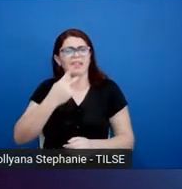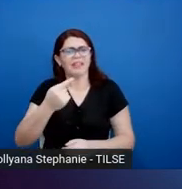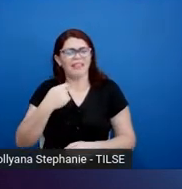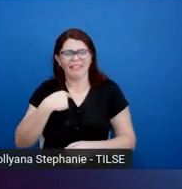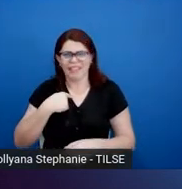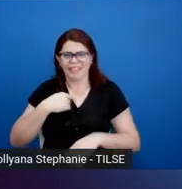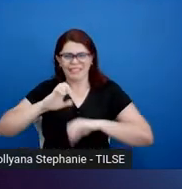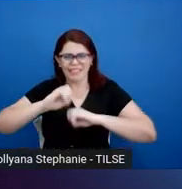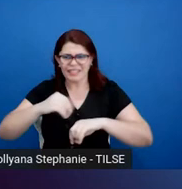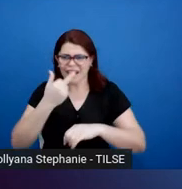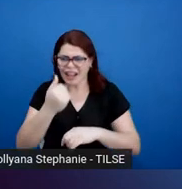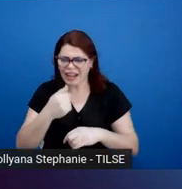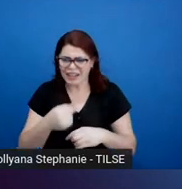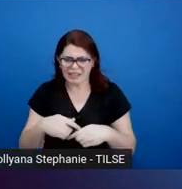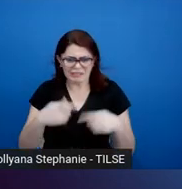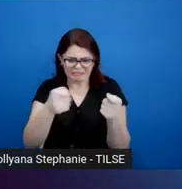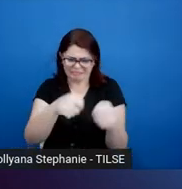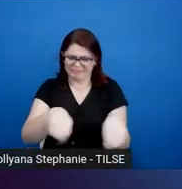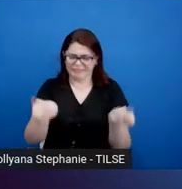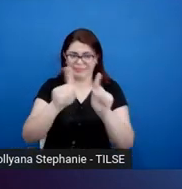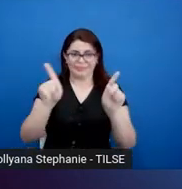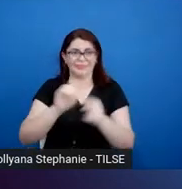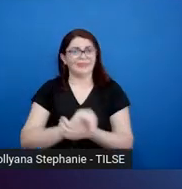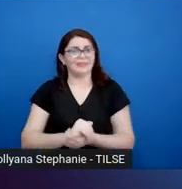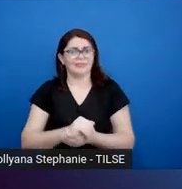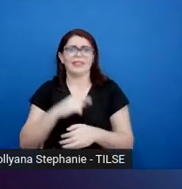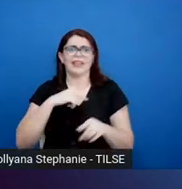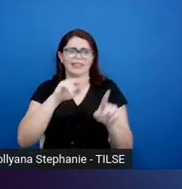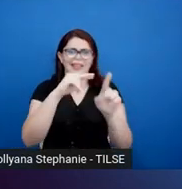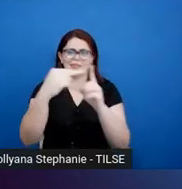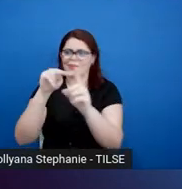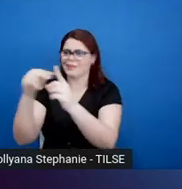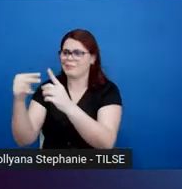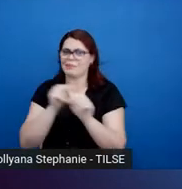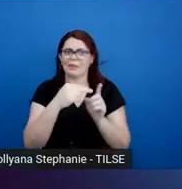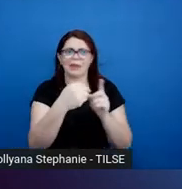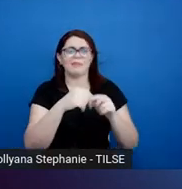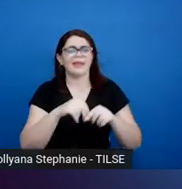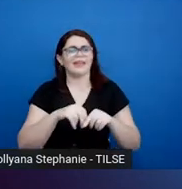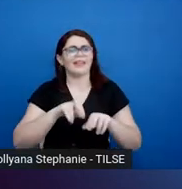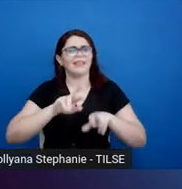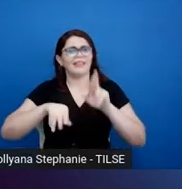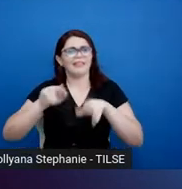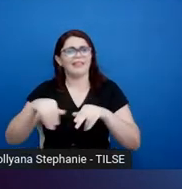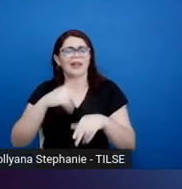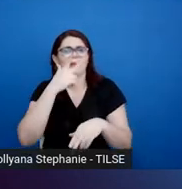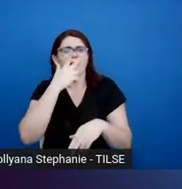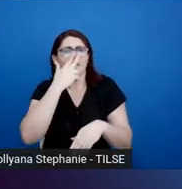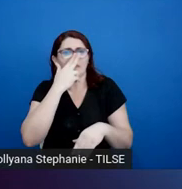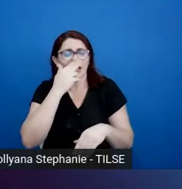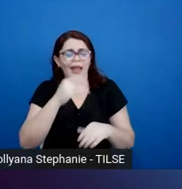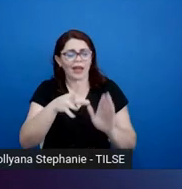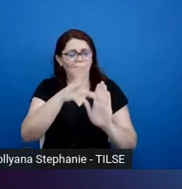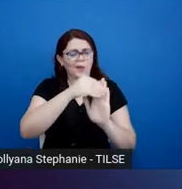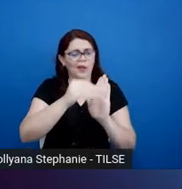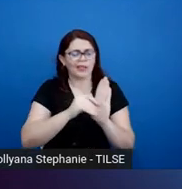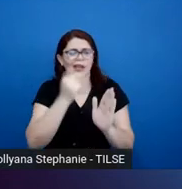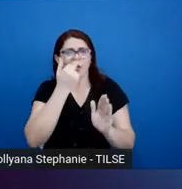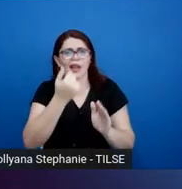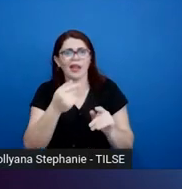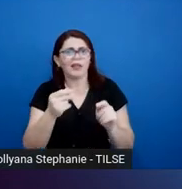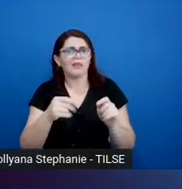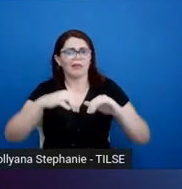we have this perception that language and content are two things that are separate, can be taught separately. And that